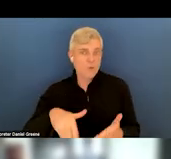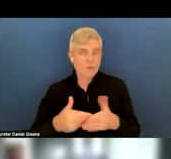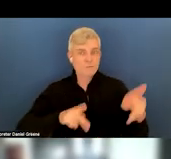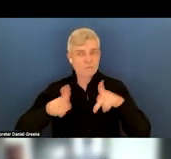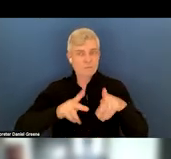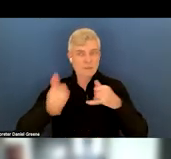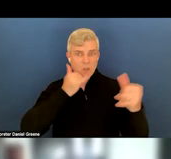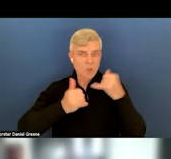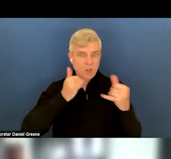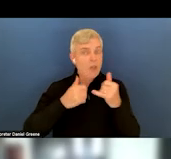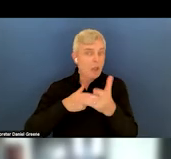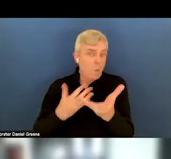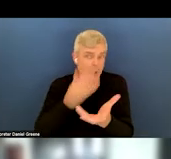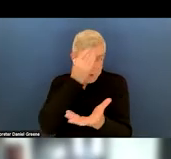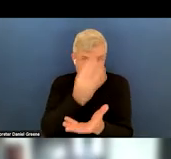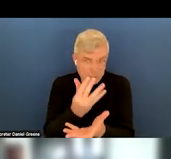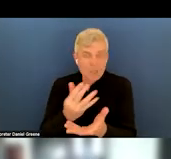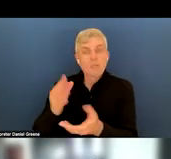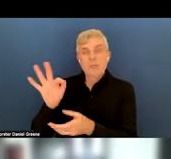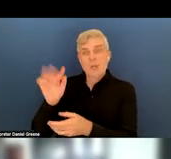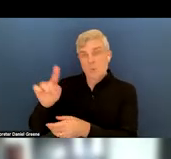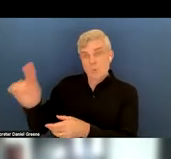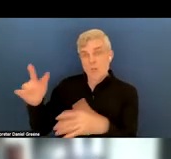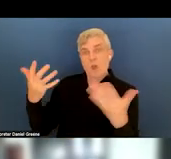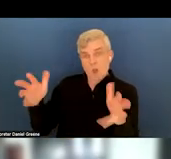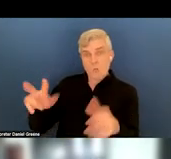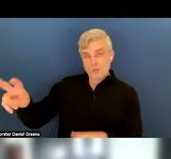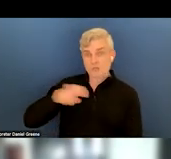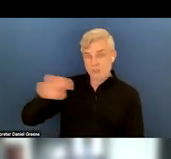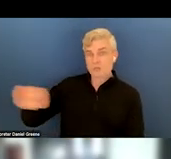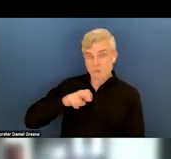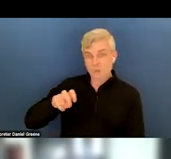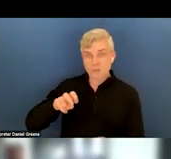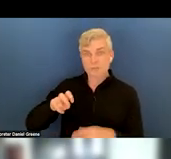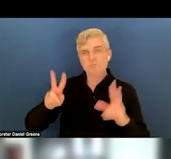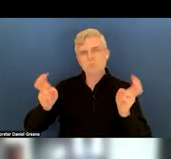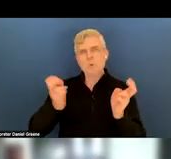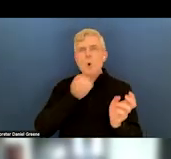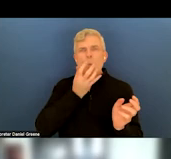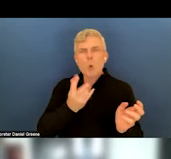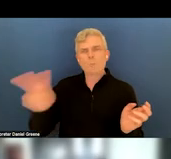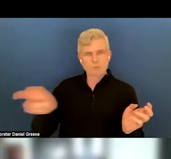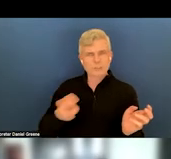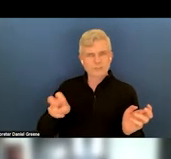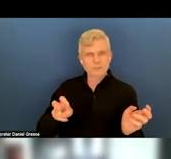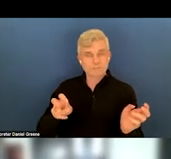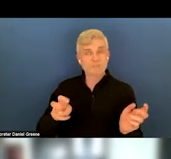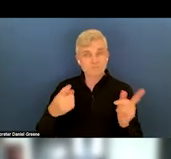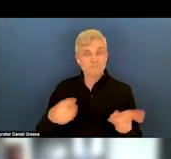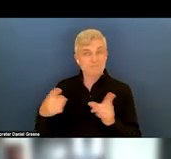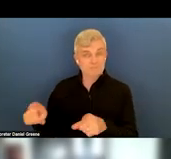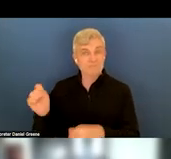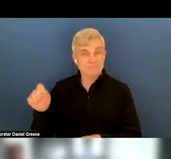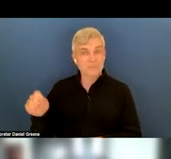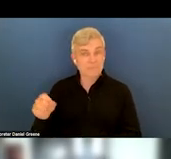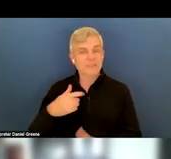get calls transferred from 911. So the system already sort of, warm transfers do exist. I just hope it expands and the two,